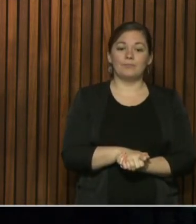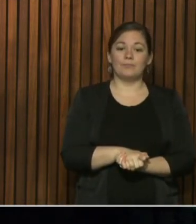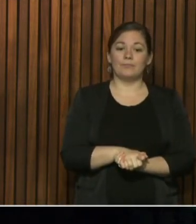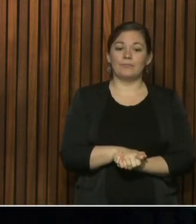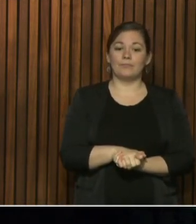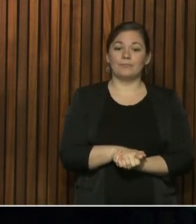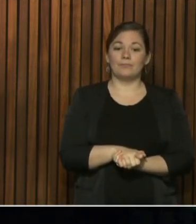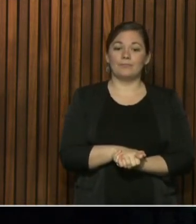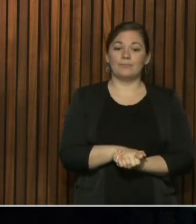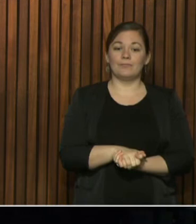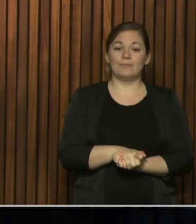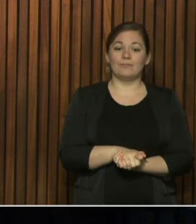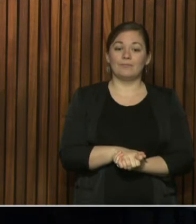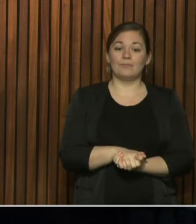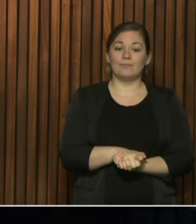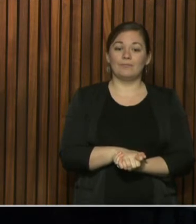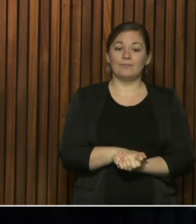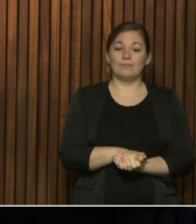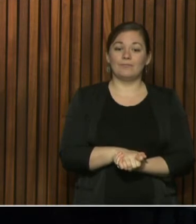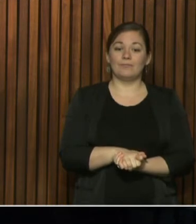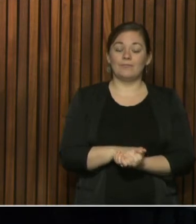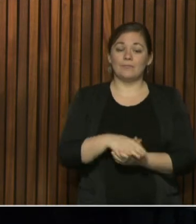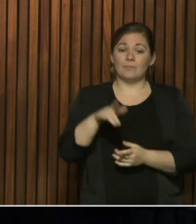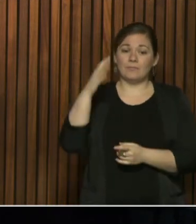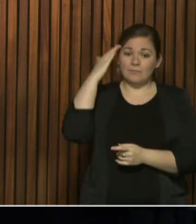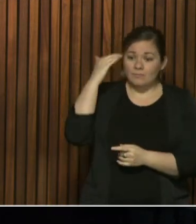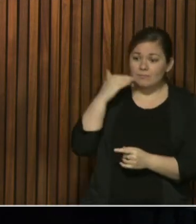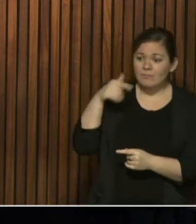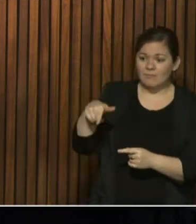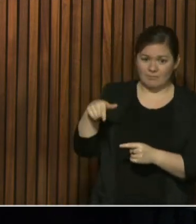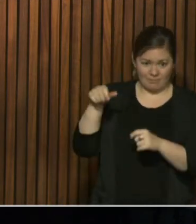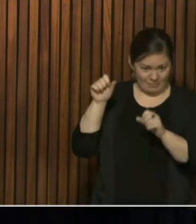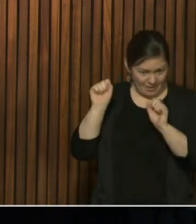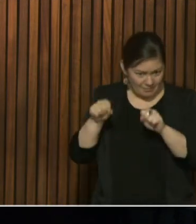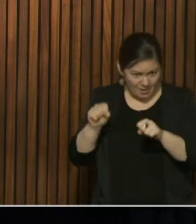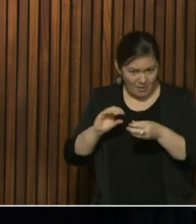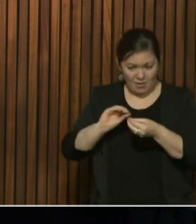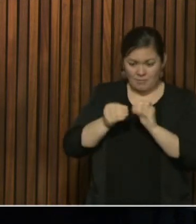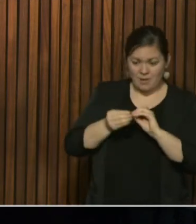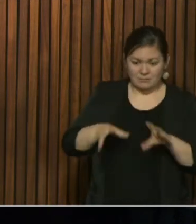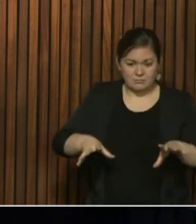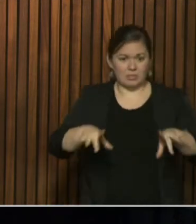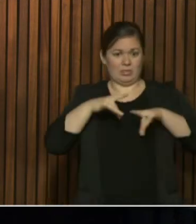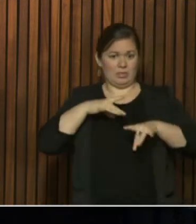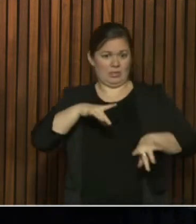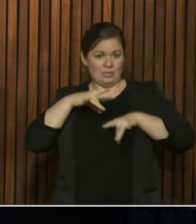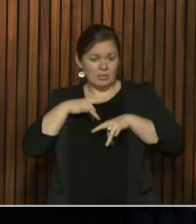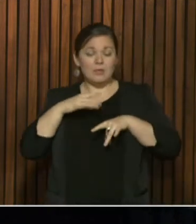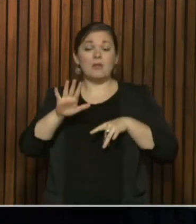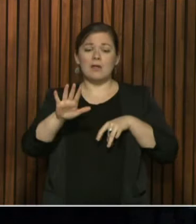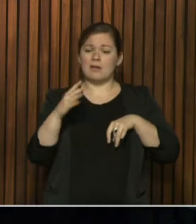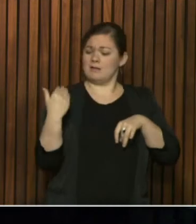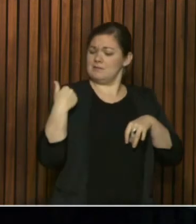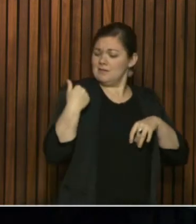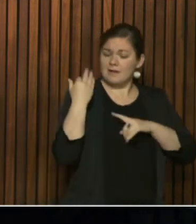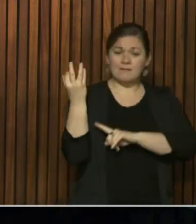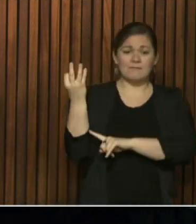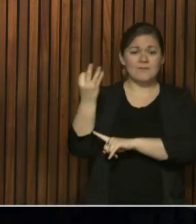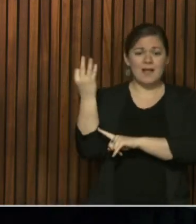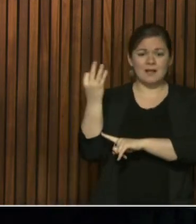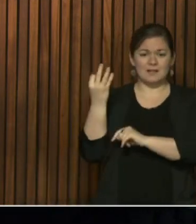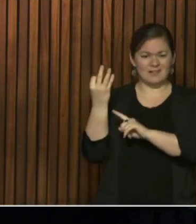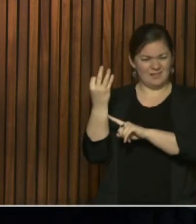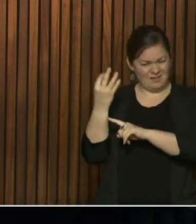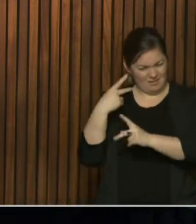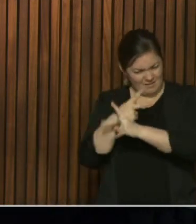the modeling that came out on Friday showed that,